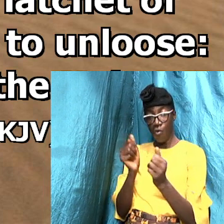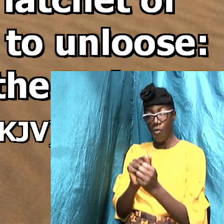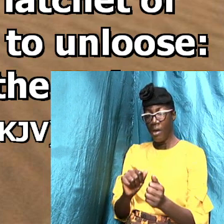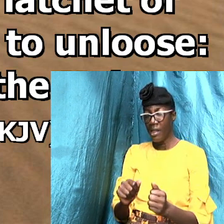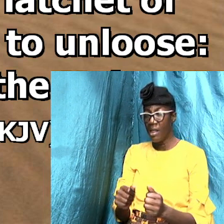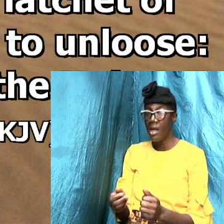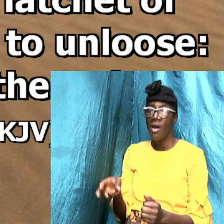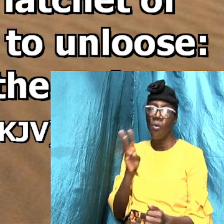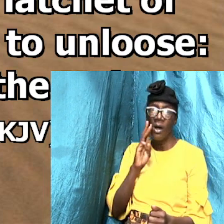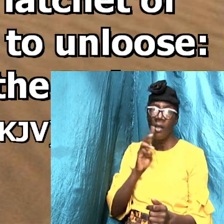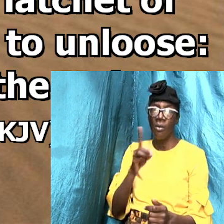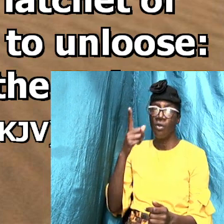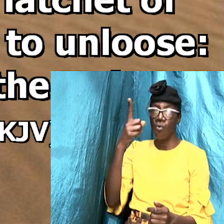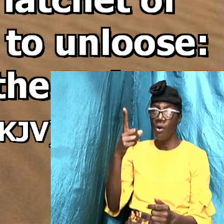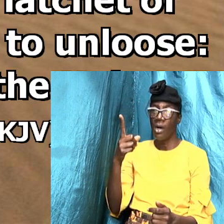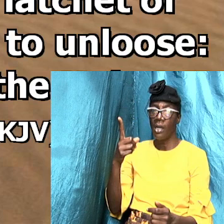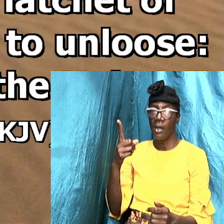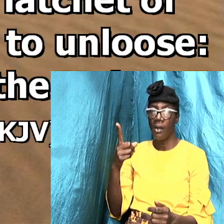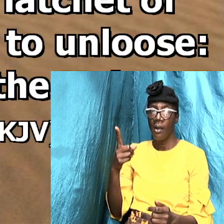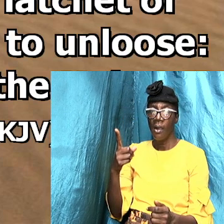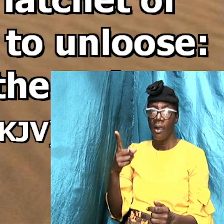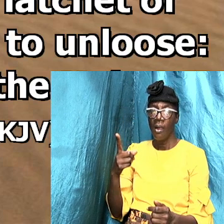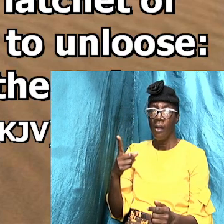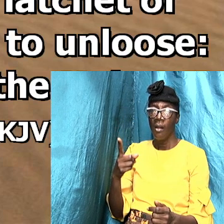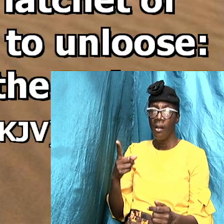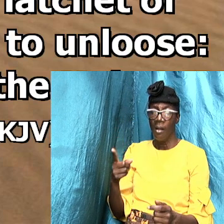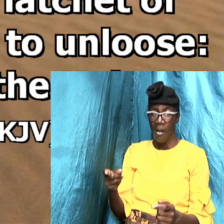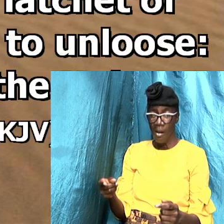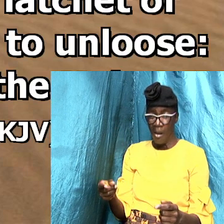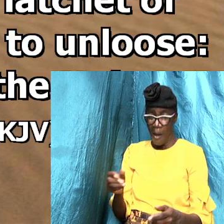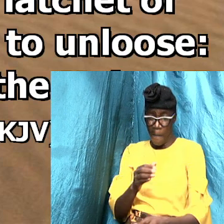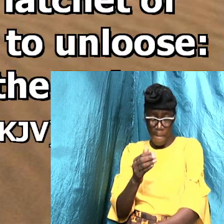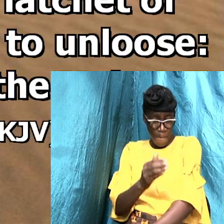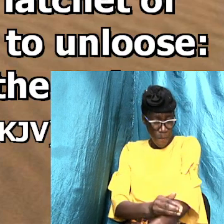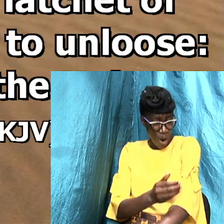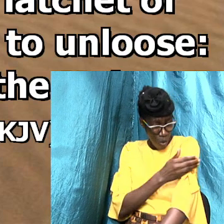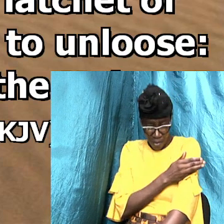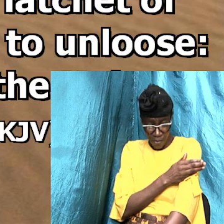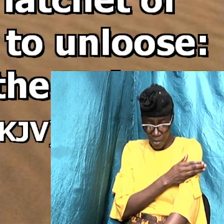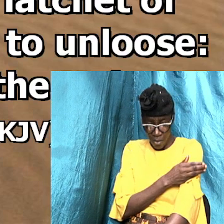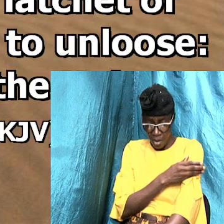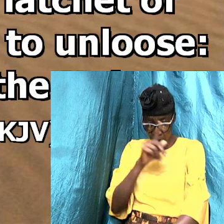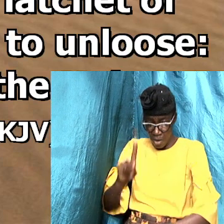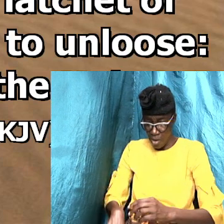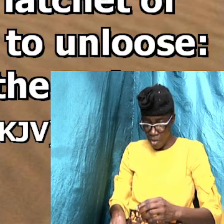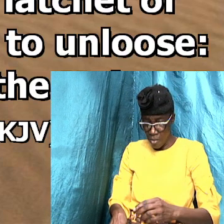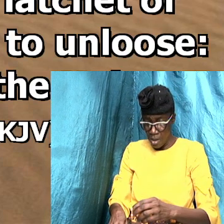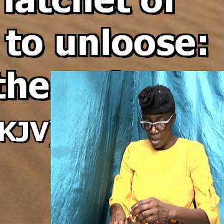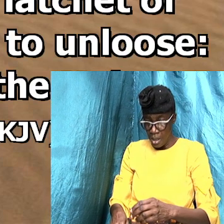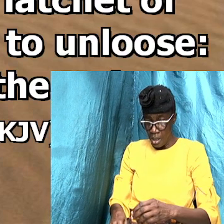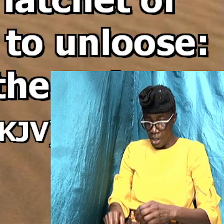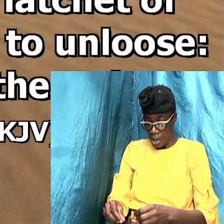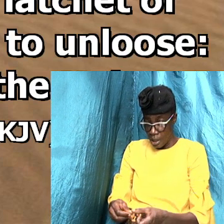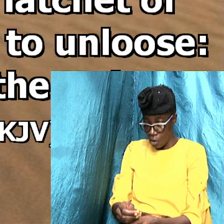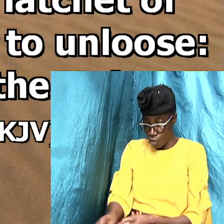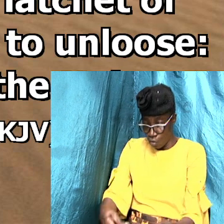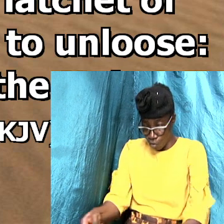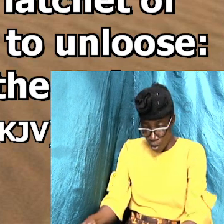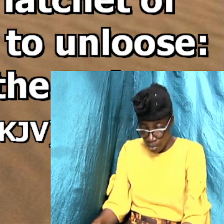more powerful and I will come. The straps whose sandals I am not worthy to untie.